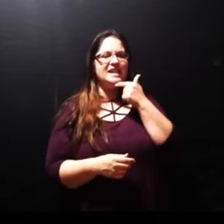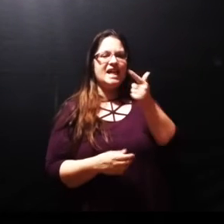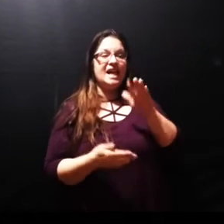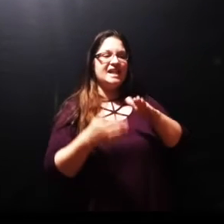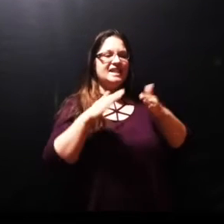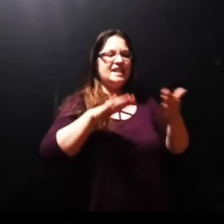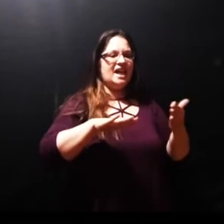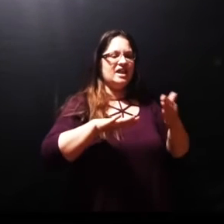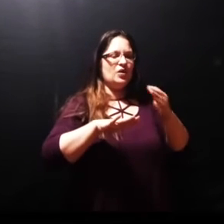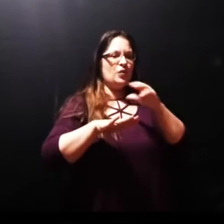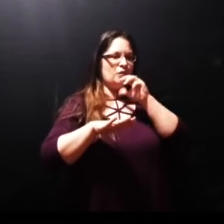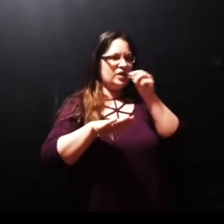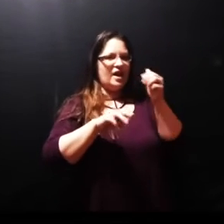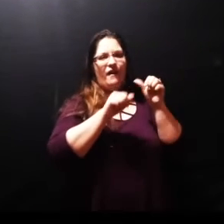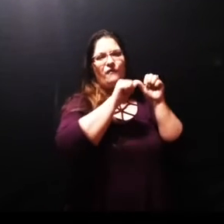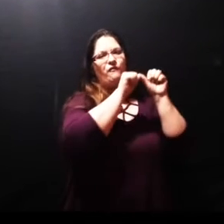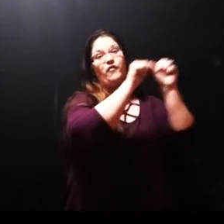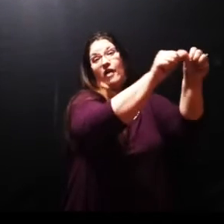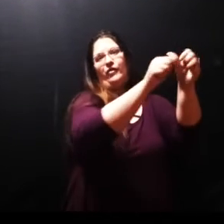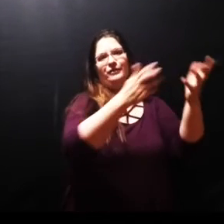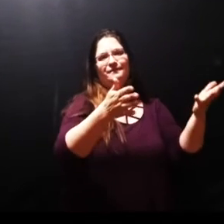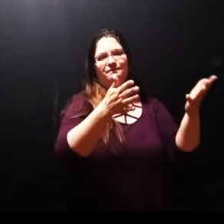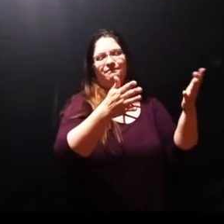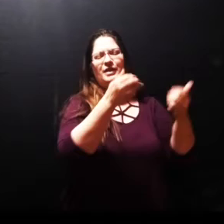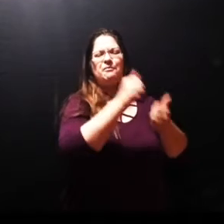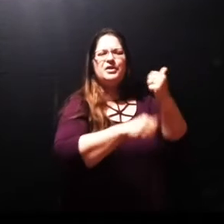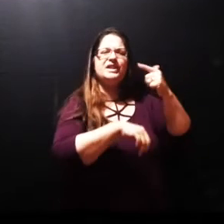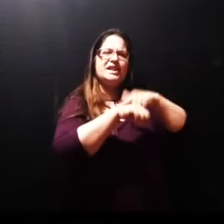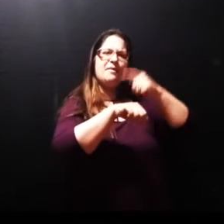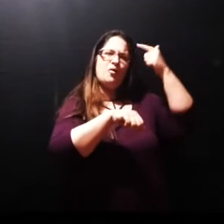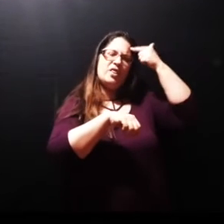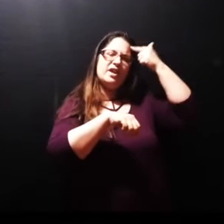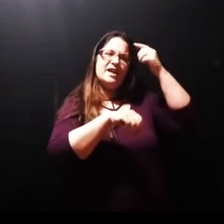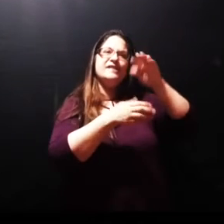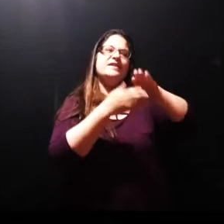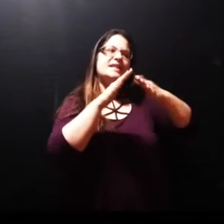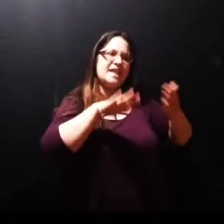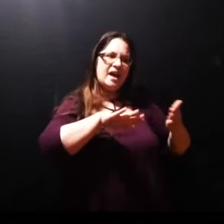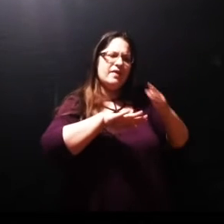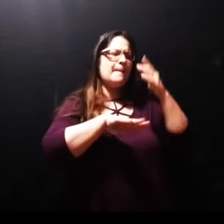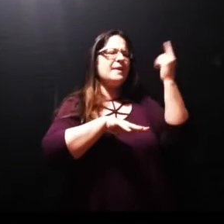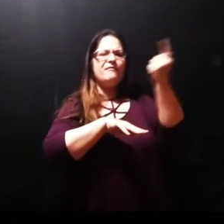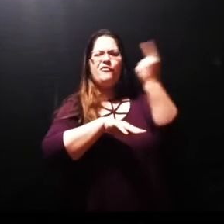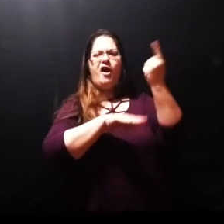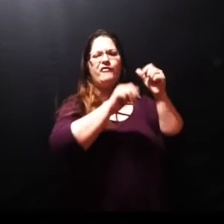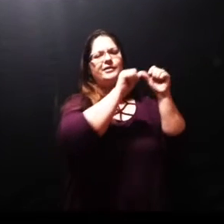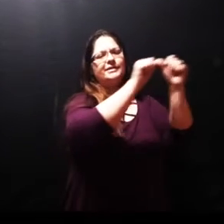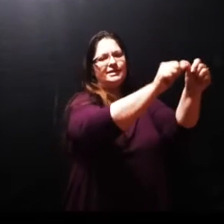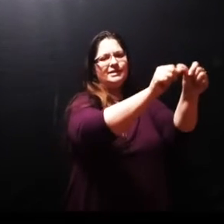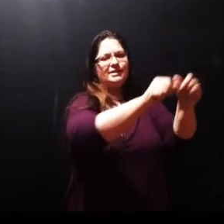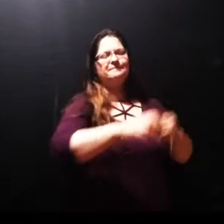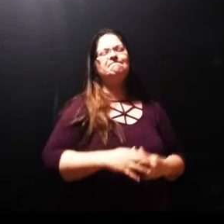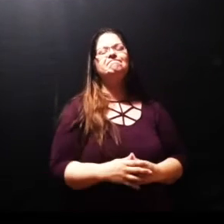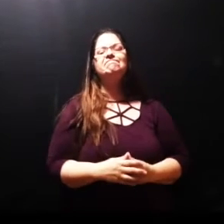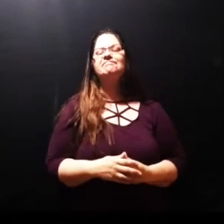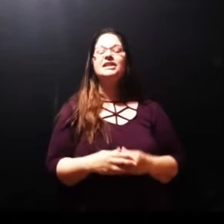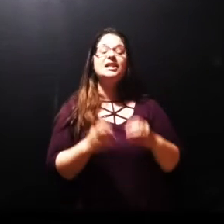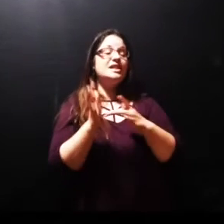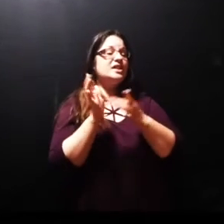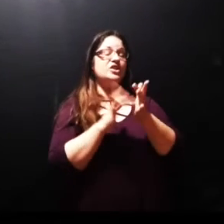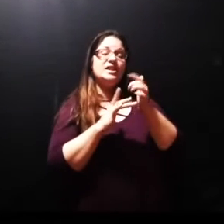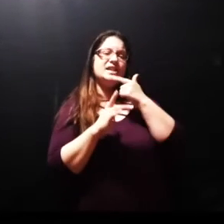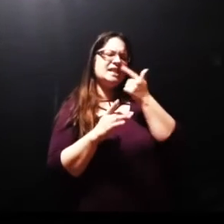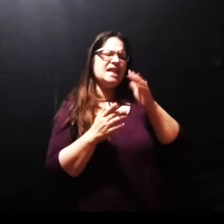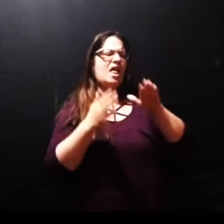those terms this death is not permanent usually we think of death as permanent Jesus said this is not something that's going to